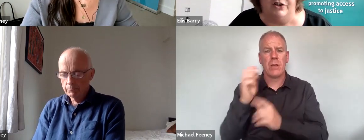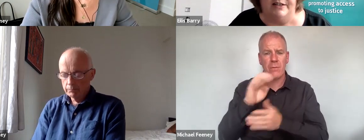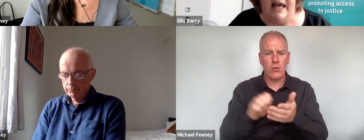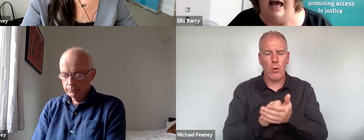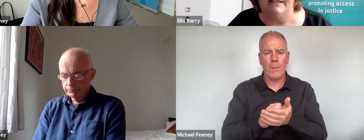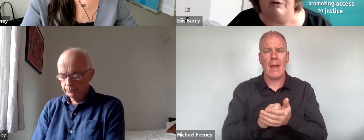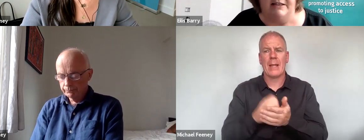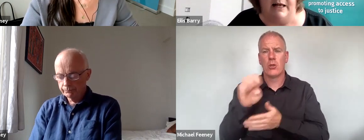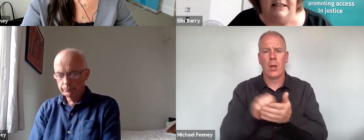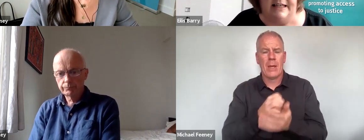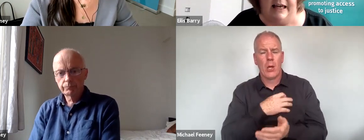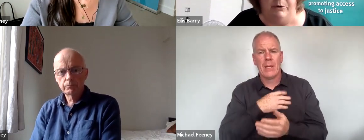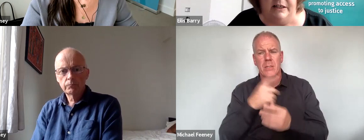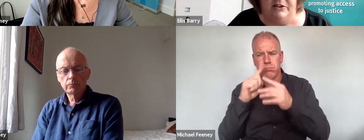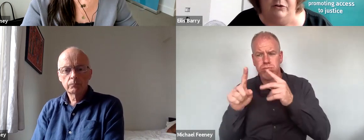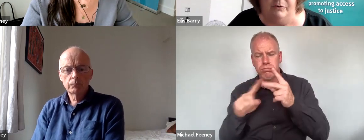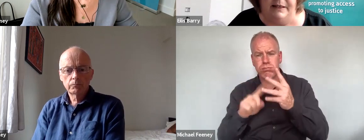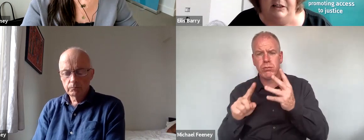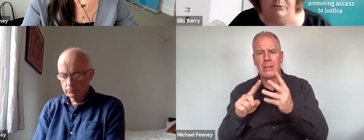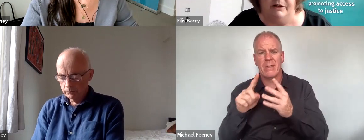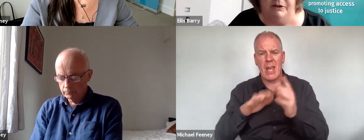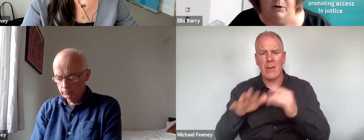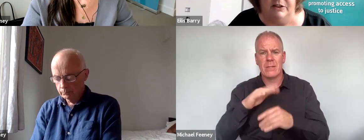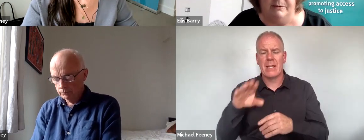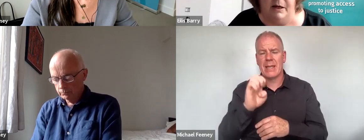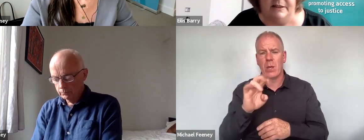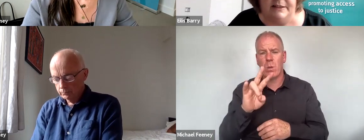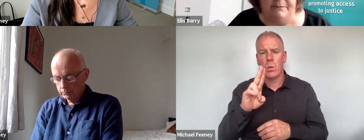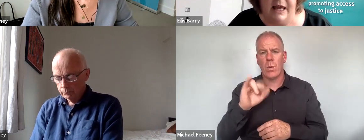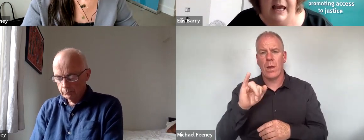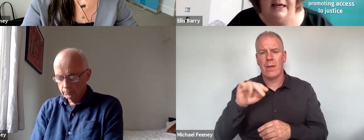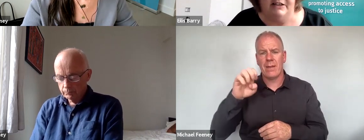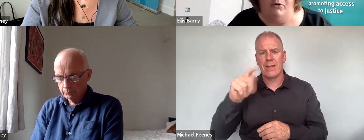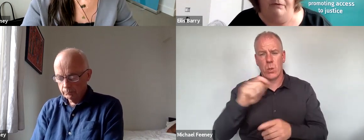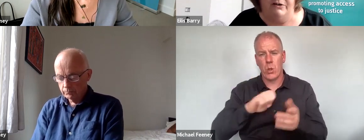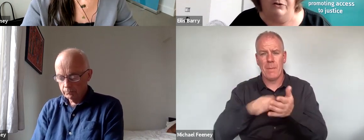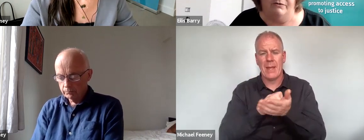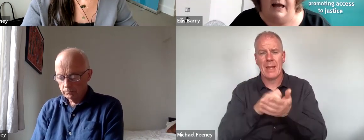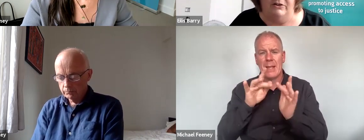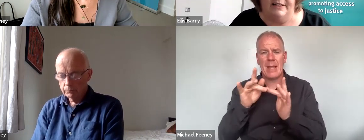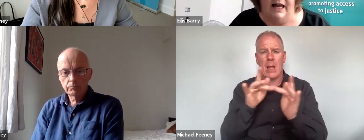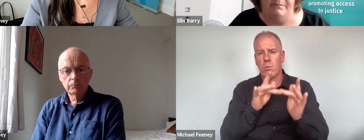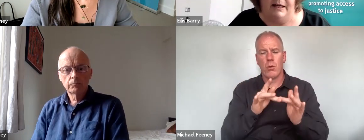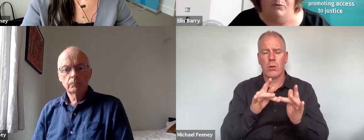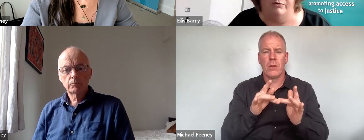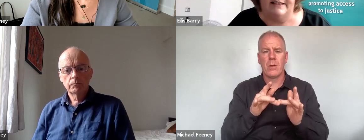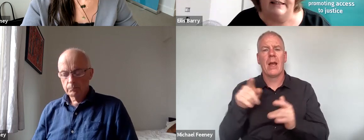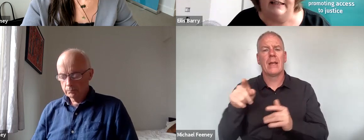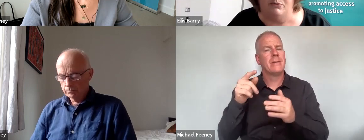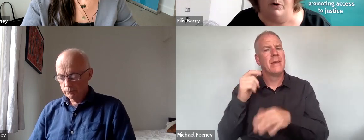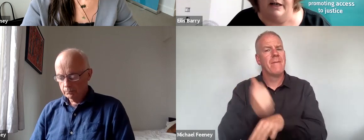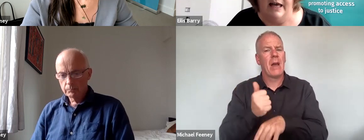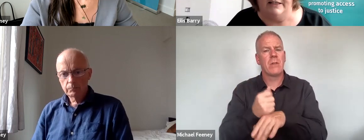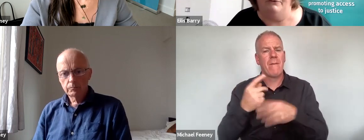jurisdictions, as well as Equinet, the European Network of Equality Bodies. He's co-founder of Values Lab, and more